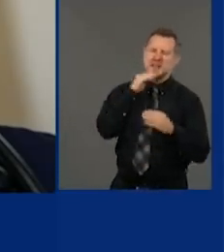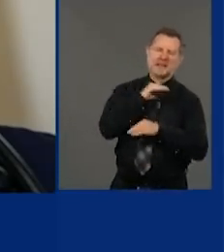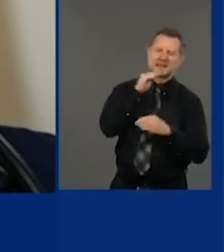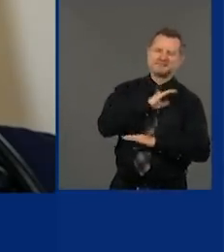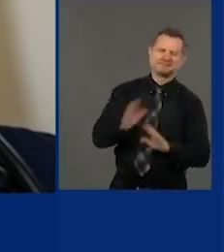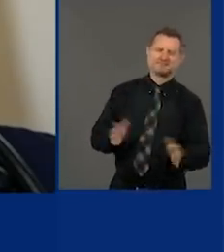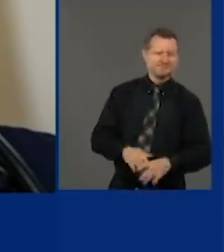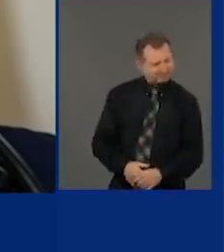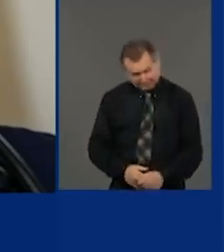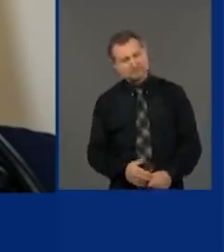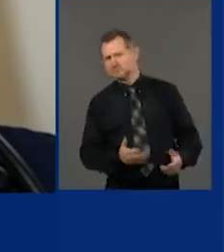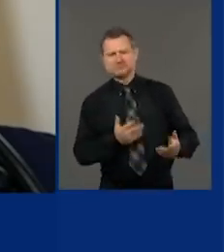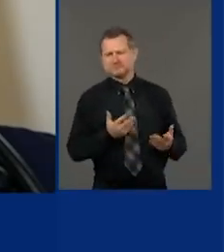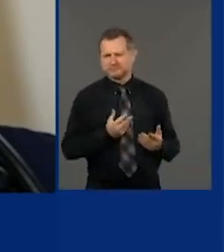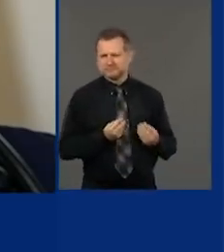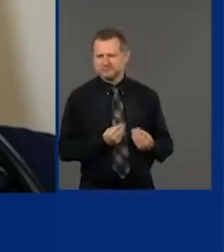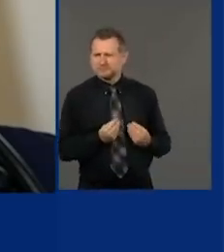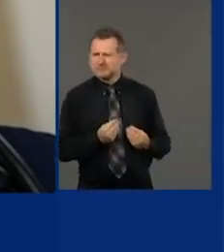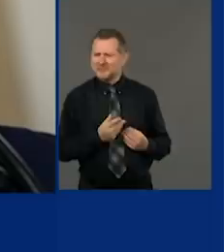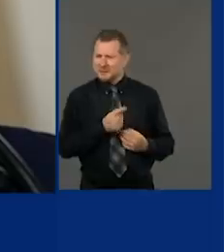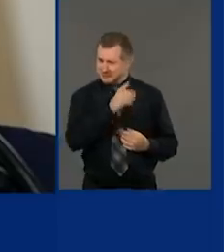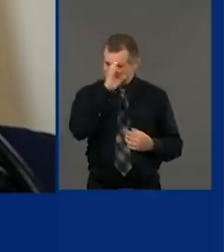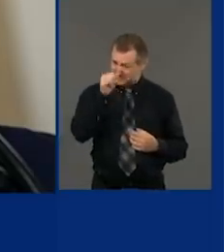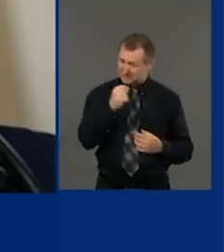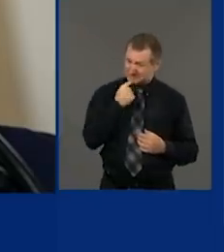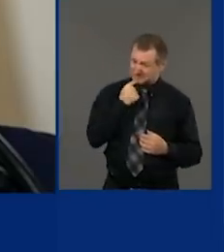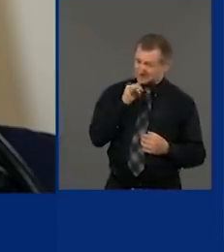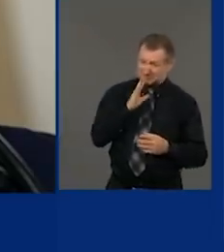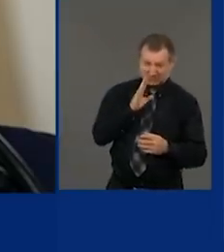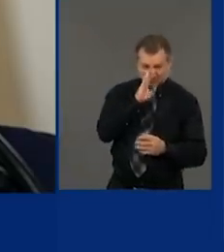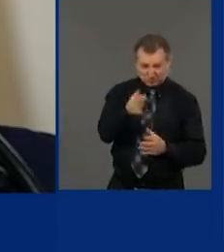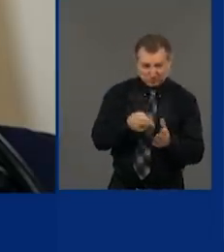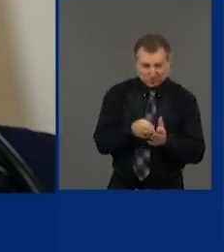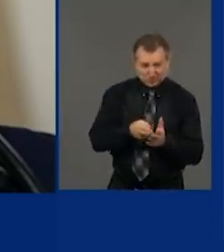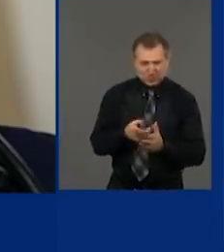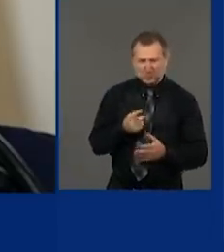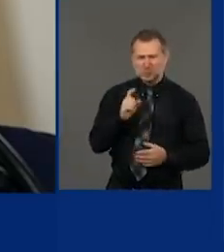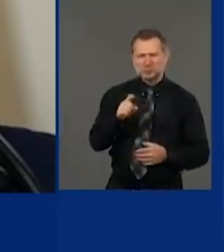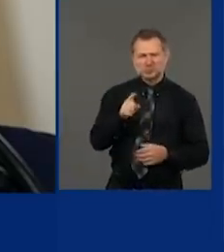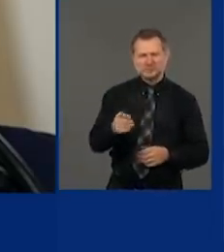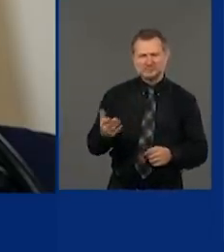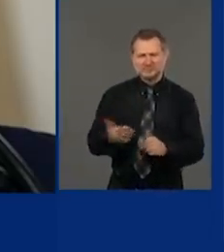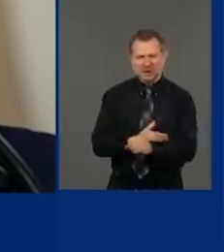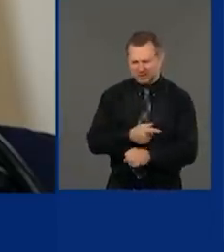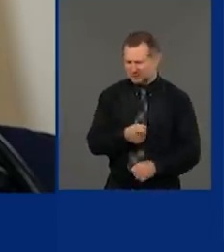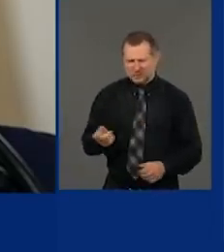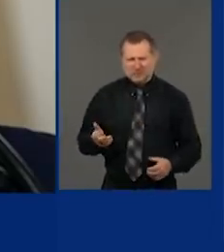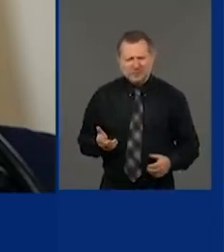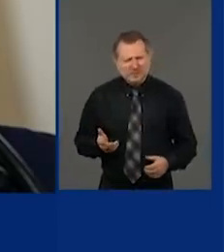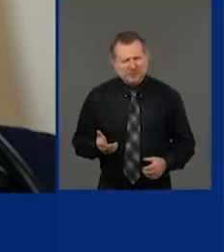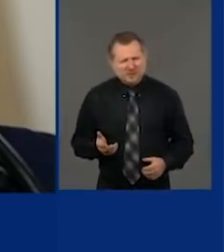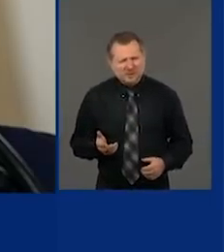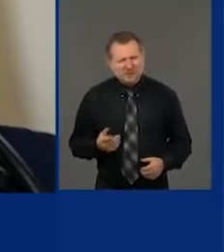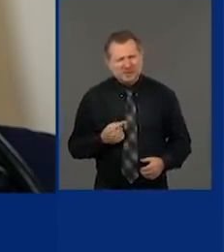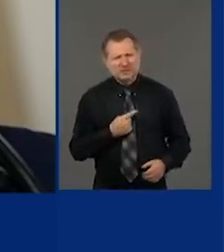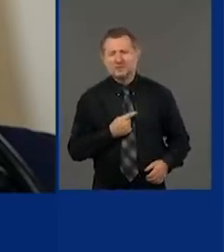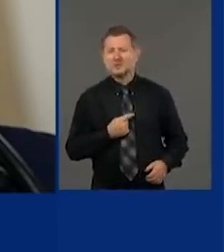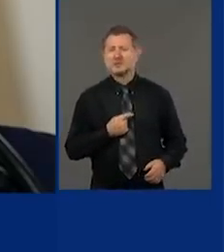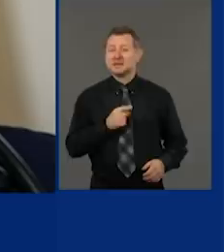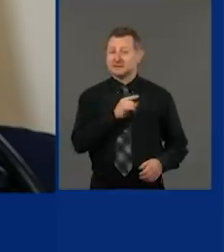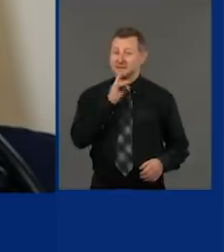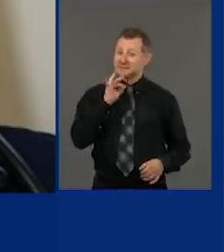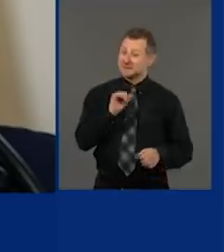president is telling the truth, you know what he should do? He should fire them. He should fire them.